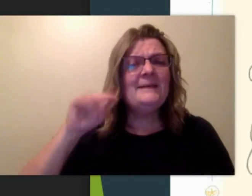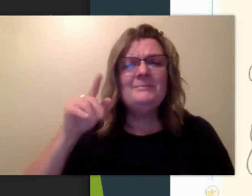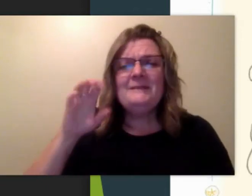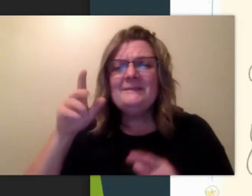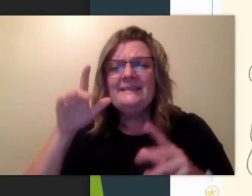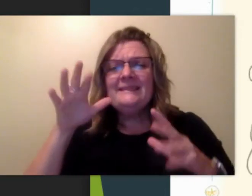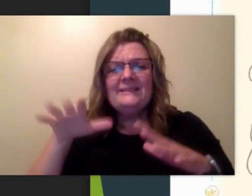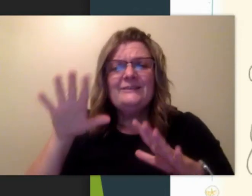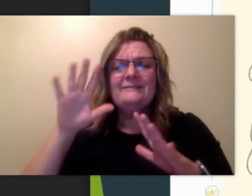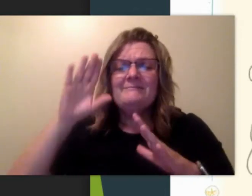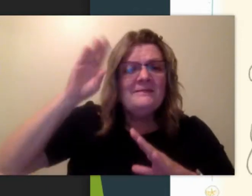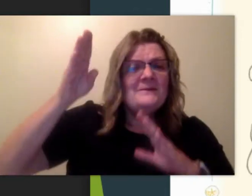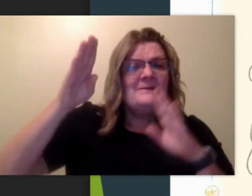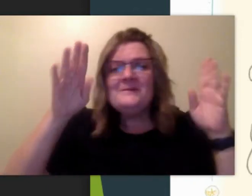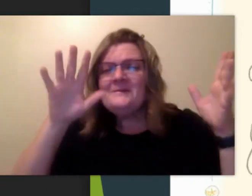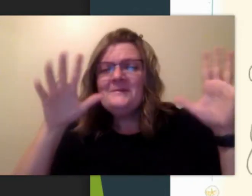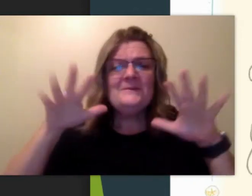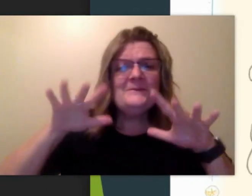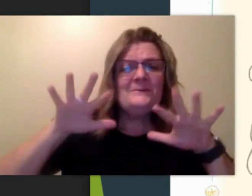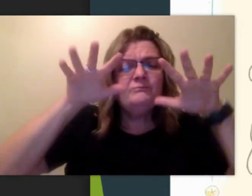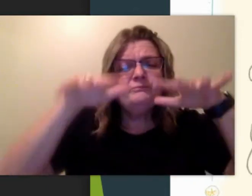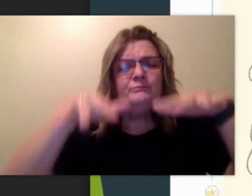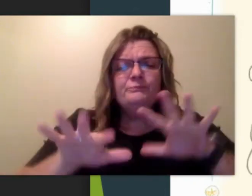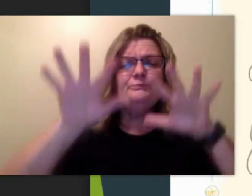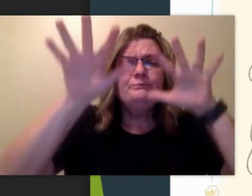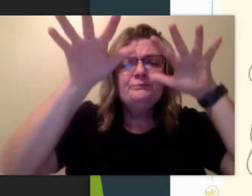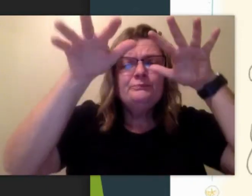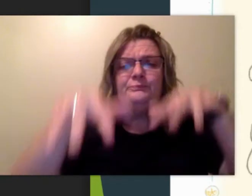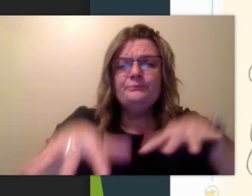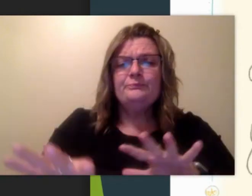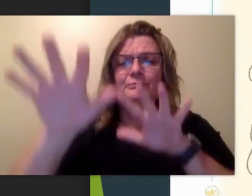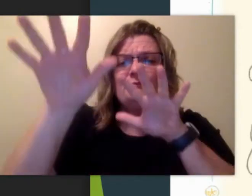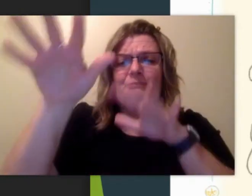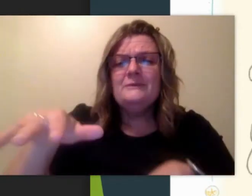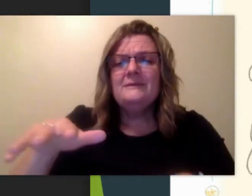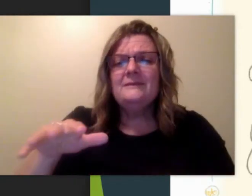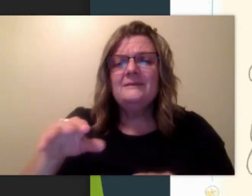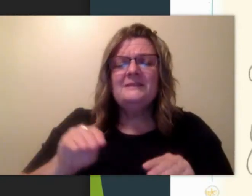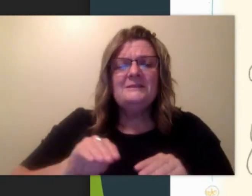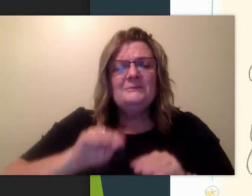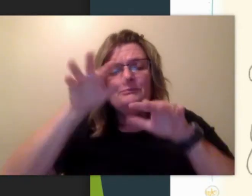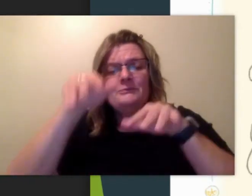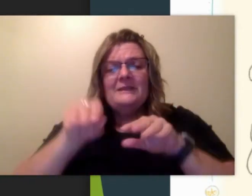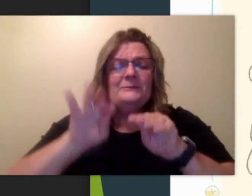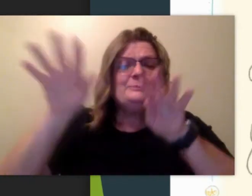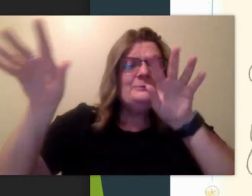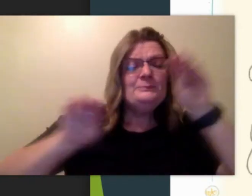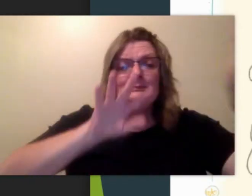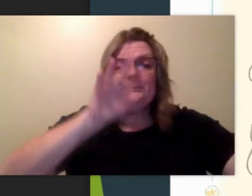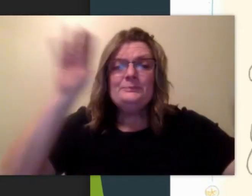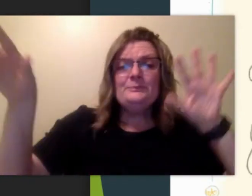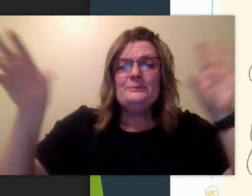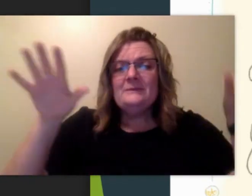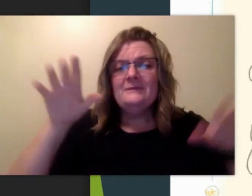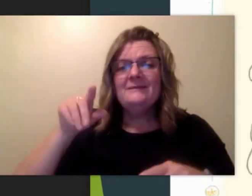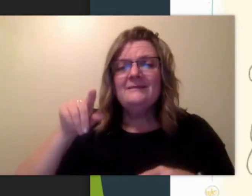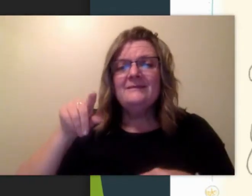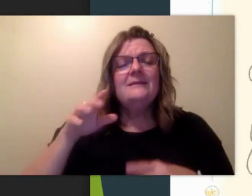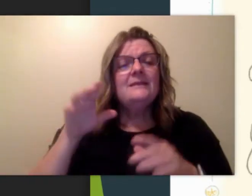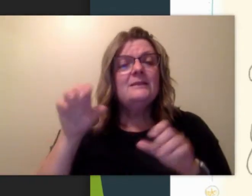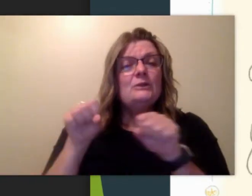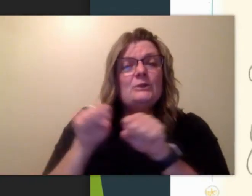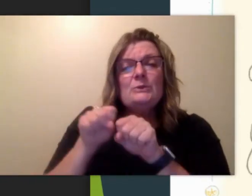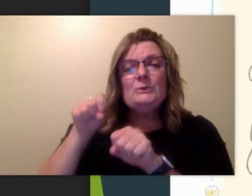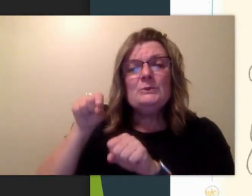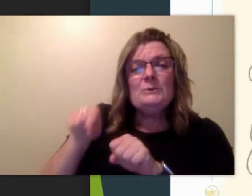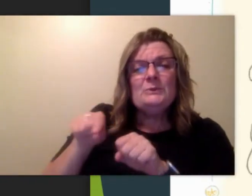Flapping to the beach, hello to the waves, spraying and splashing, shoes